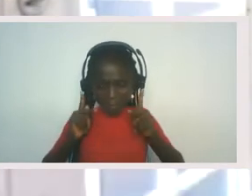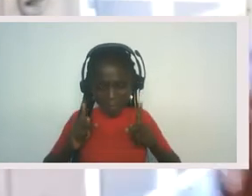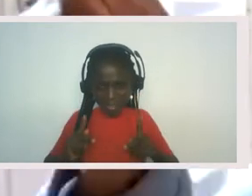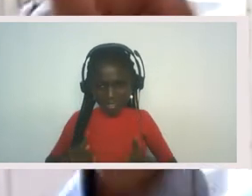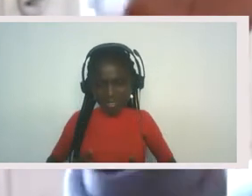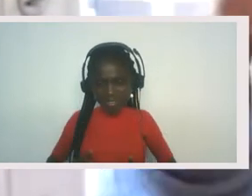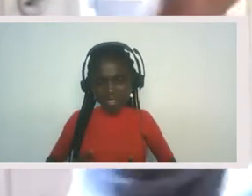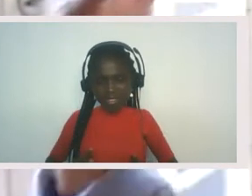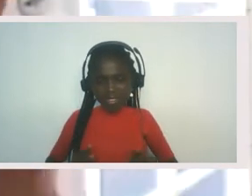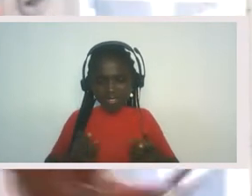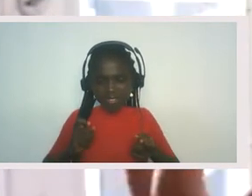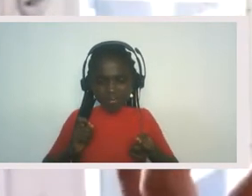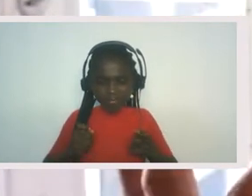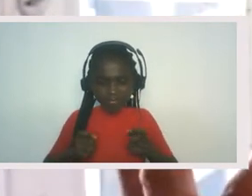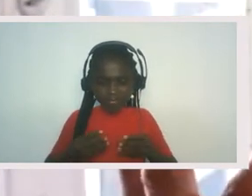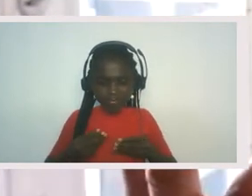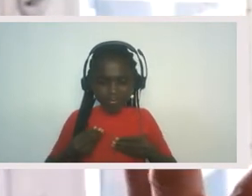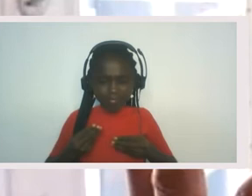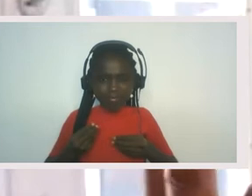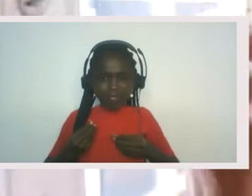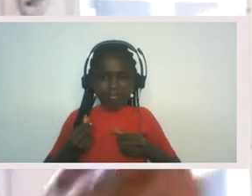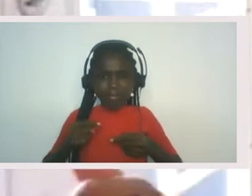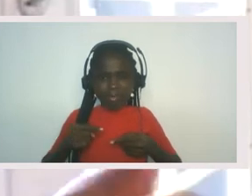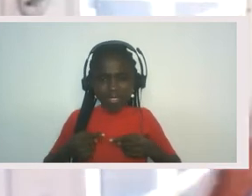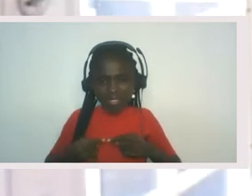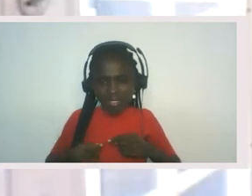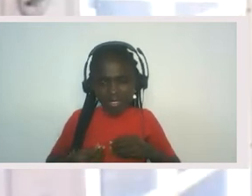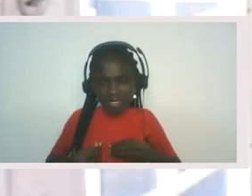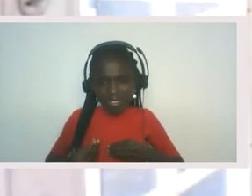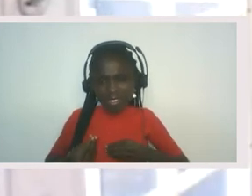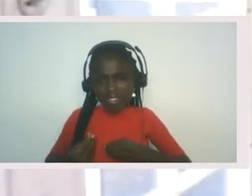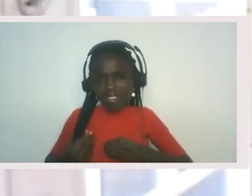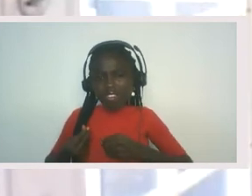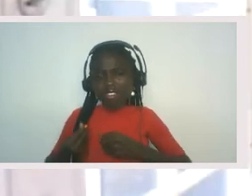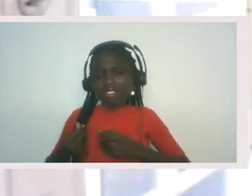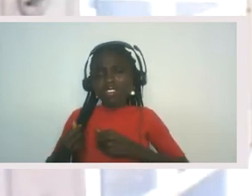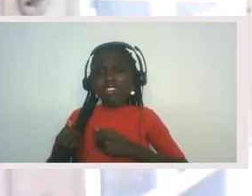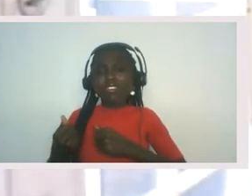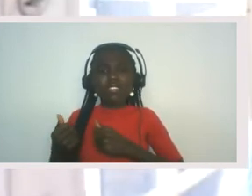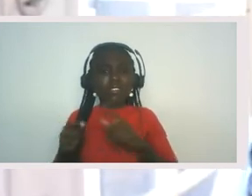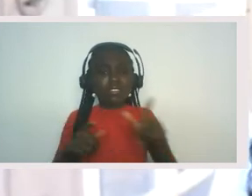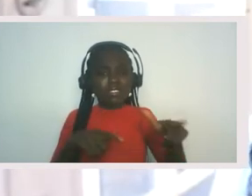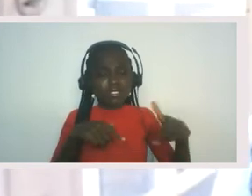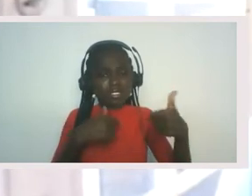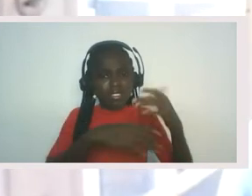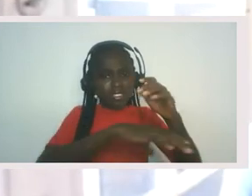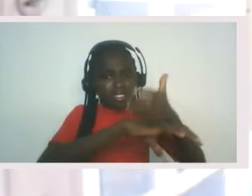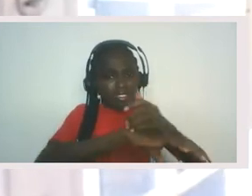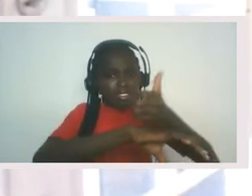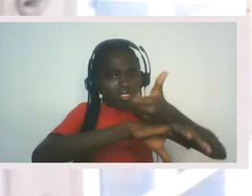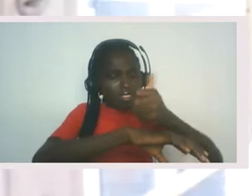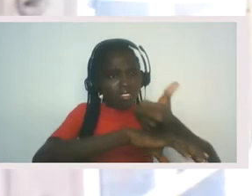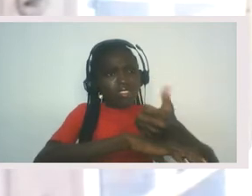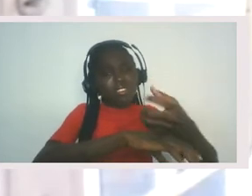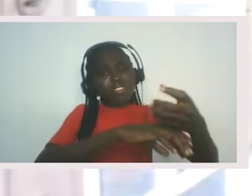unplugging from the colonial teachings that have taught us to gaslight ourselves, to